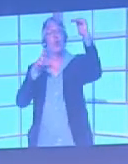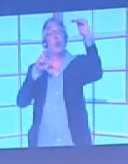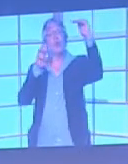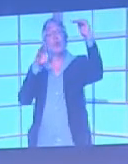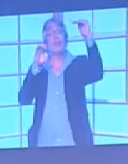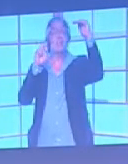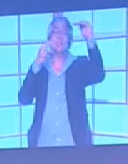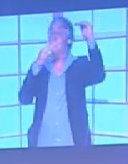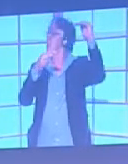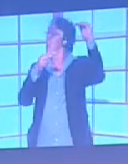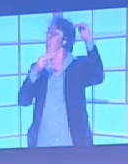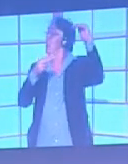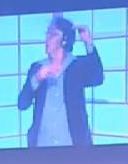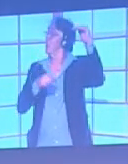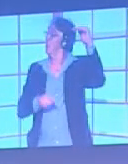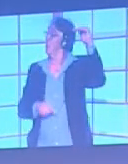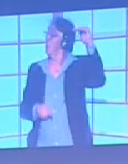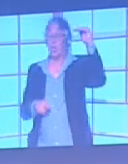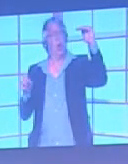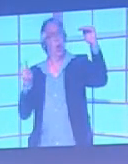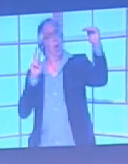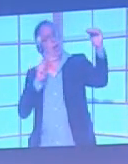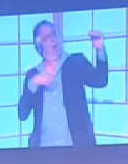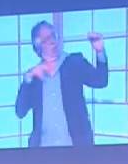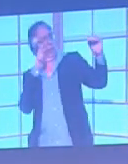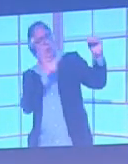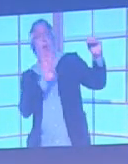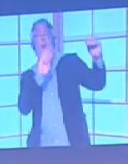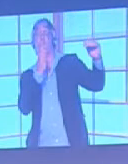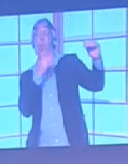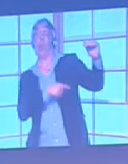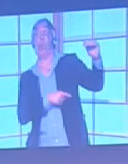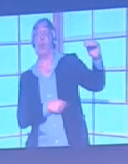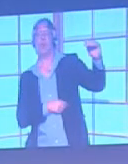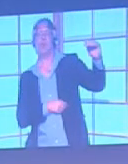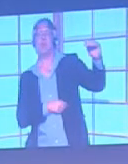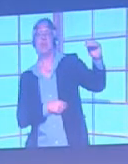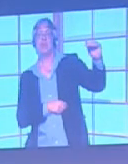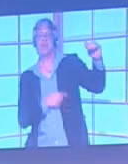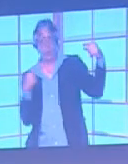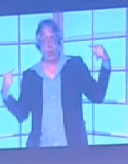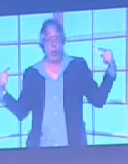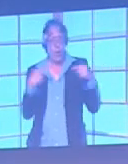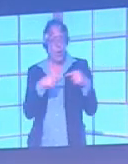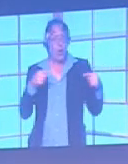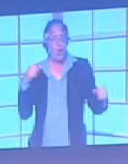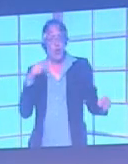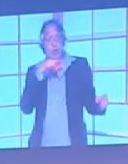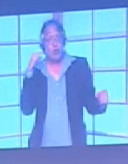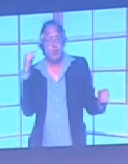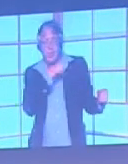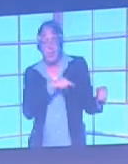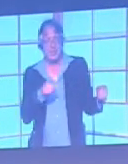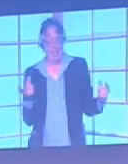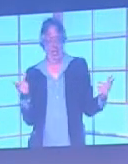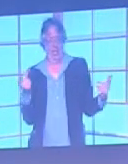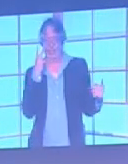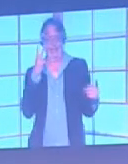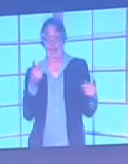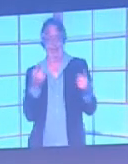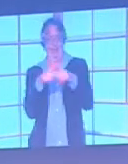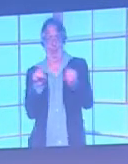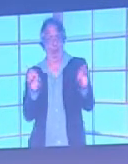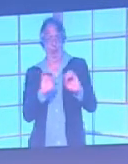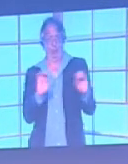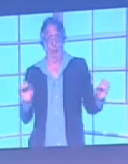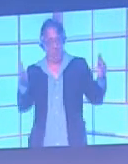but actually to a colour blind person that looks blue. So you wouldn't want him playing in that kit against Chelsea, for example. And at the bottom you can